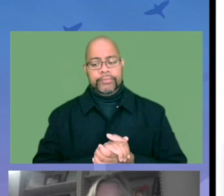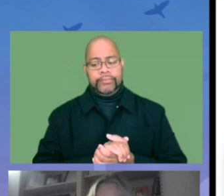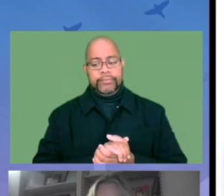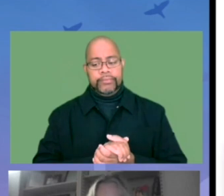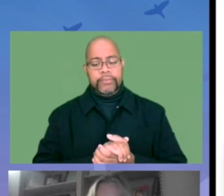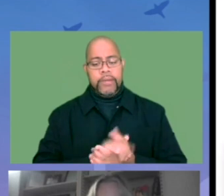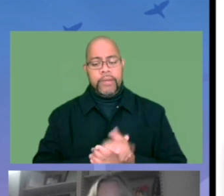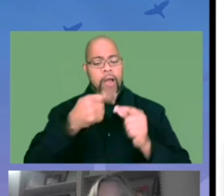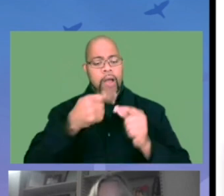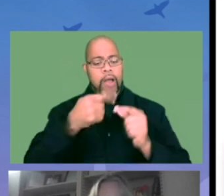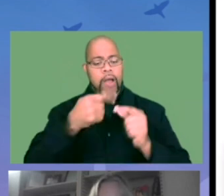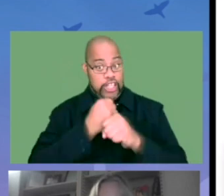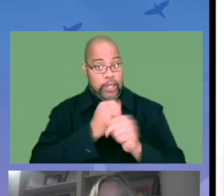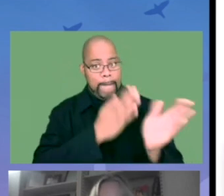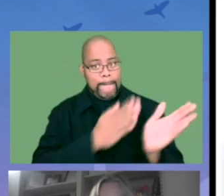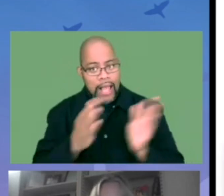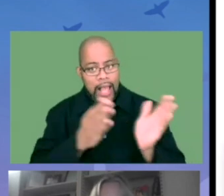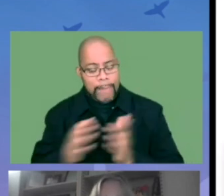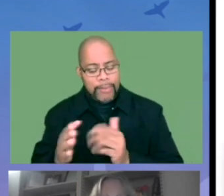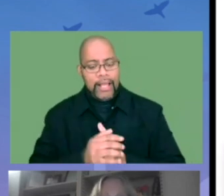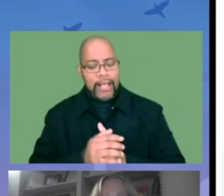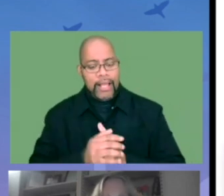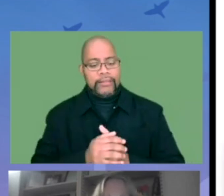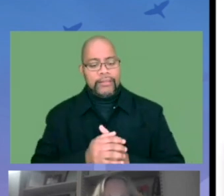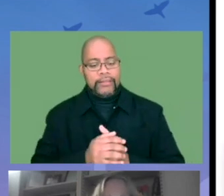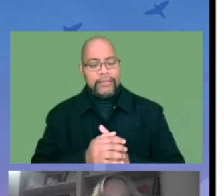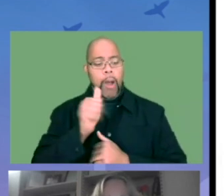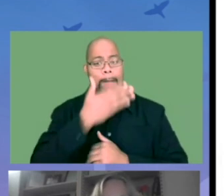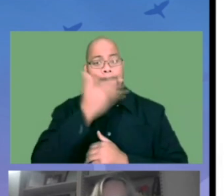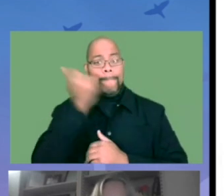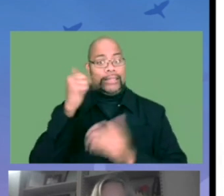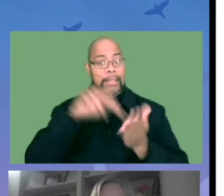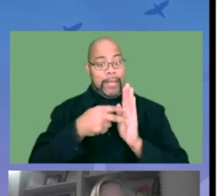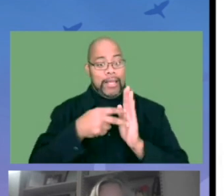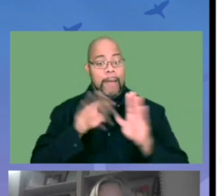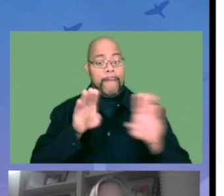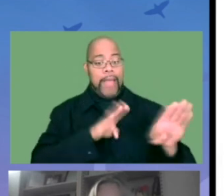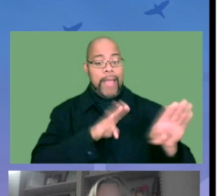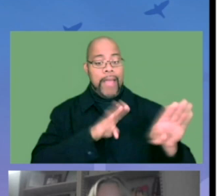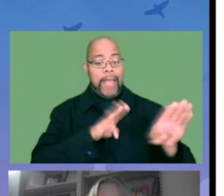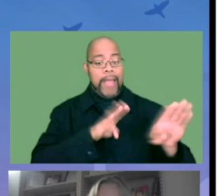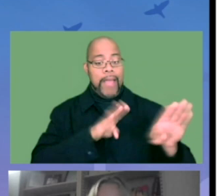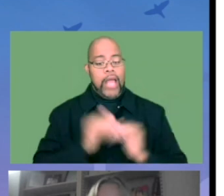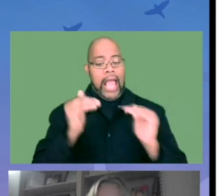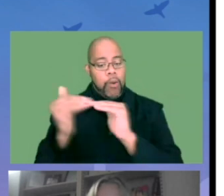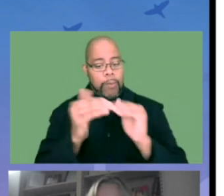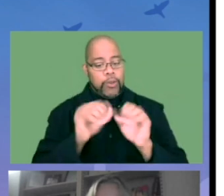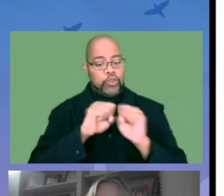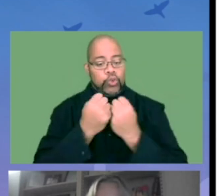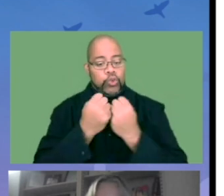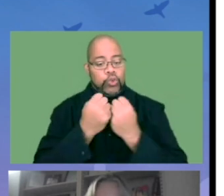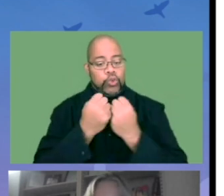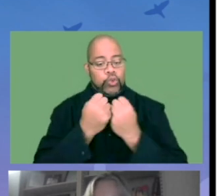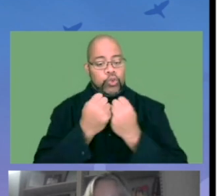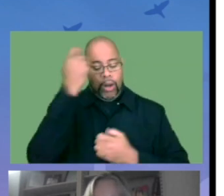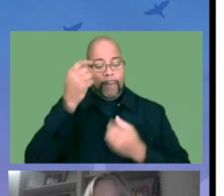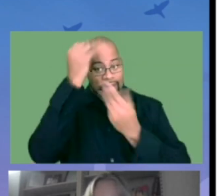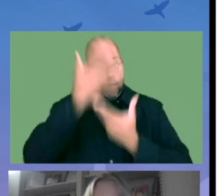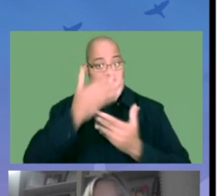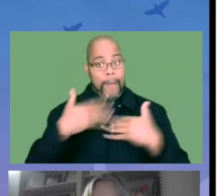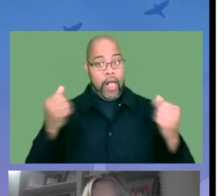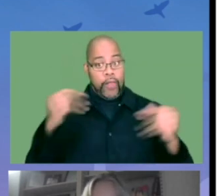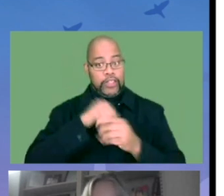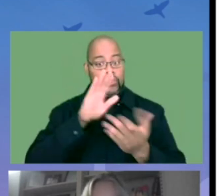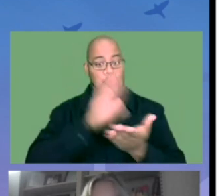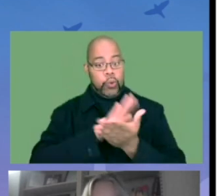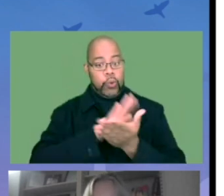of our own center to make sure that we're meeting our goals. We are not just a